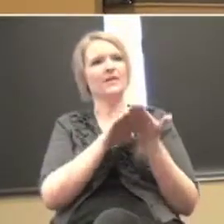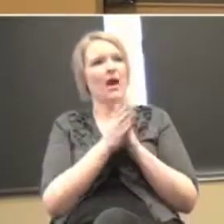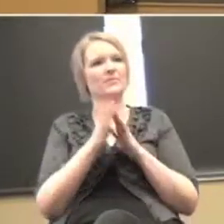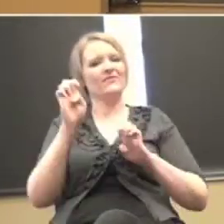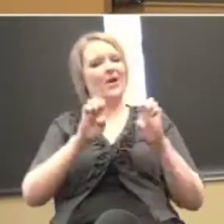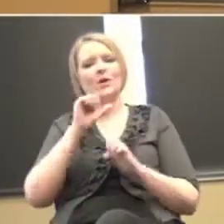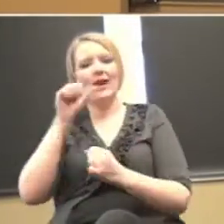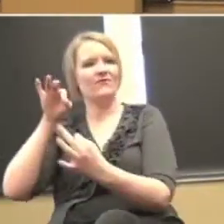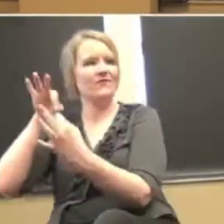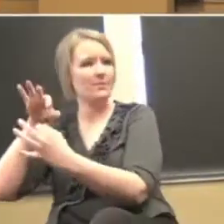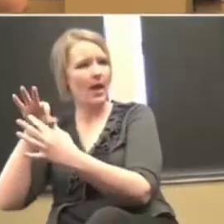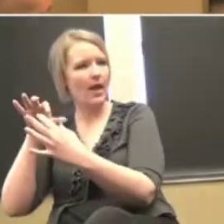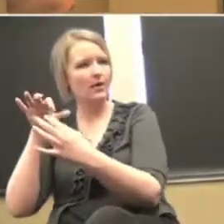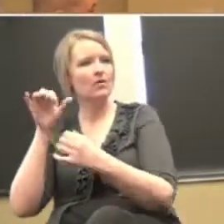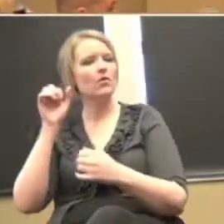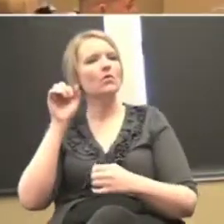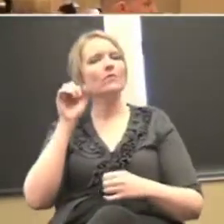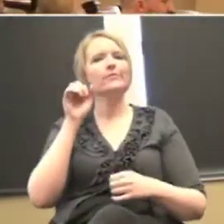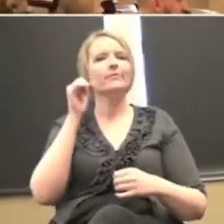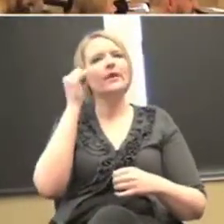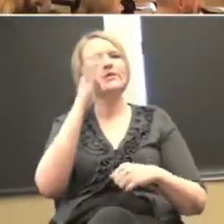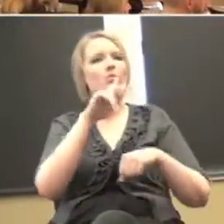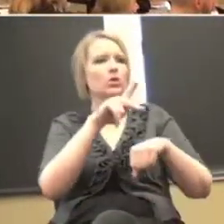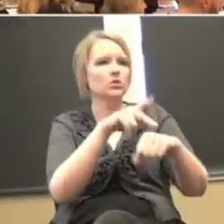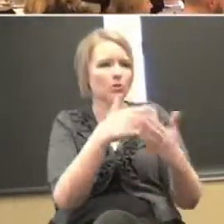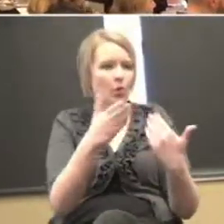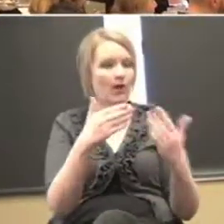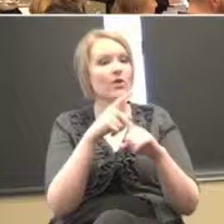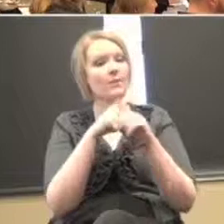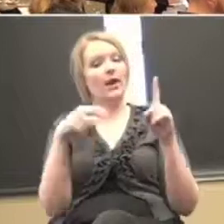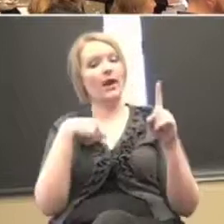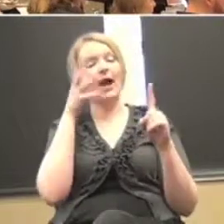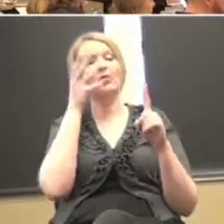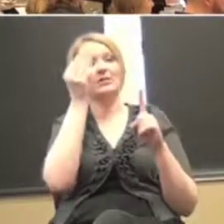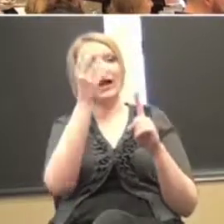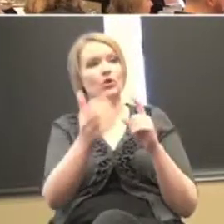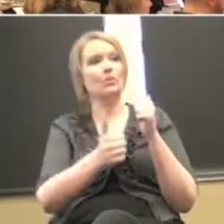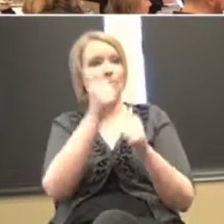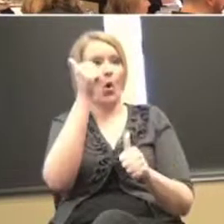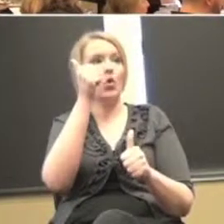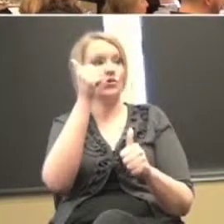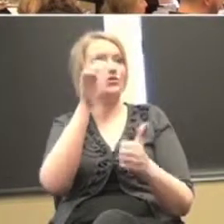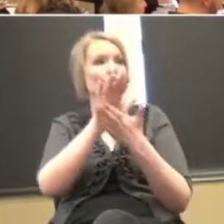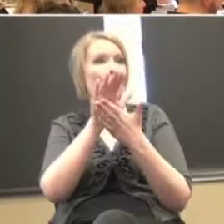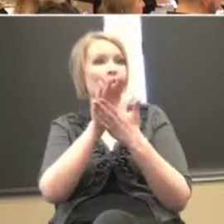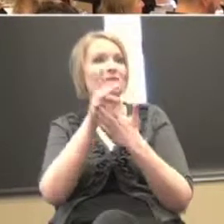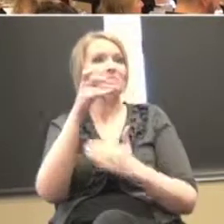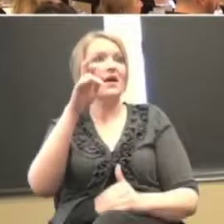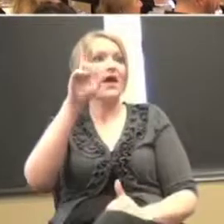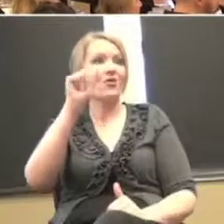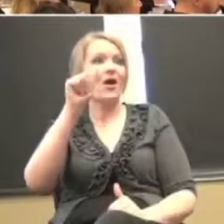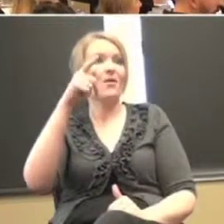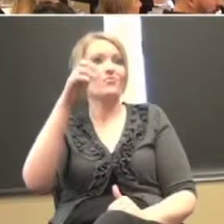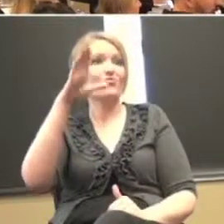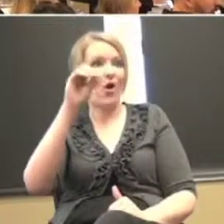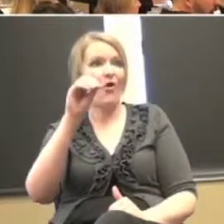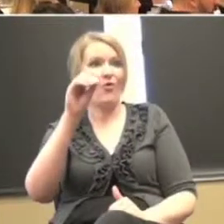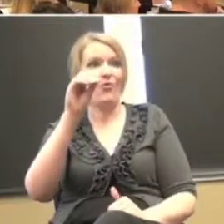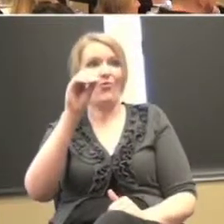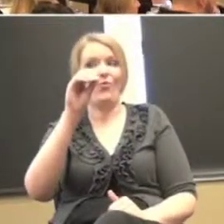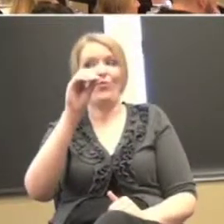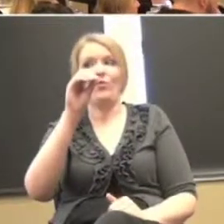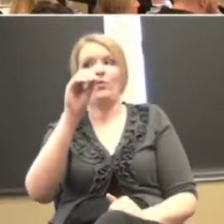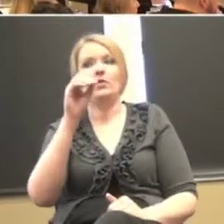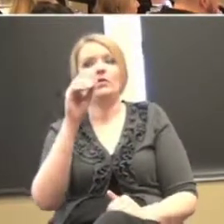If it's a principal or, you know, other. I'll tell you that in most schools that I work with, it's a paraprofessional. And in some cases, it's just a matter of,